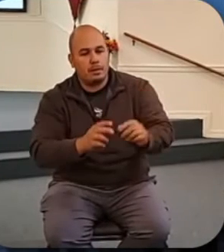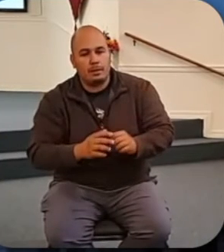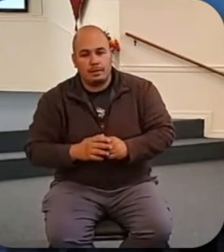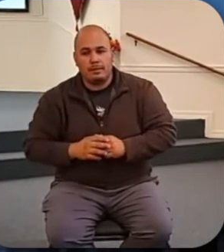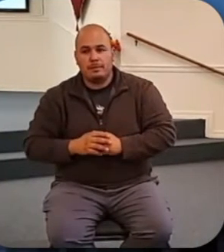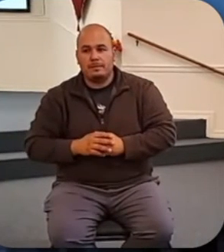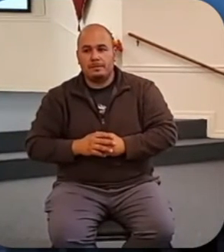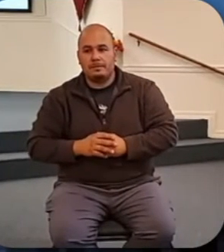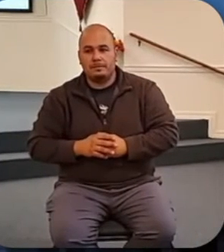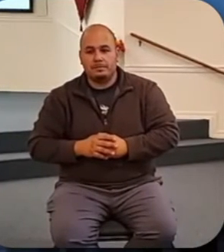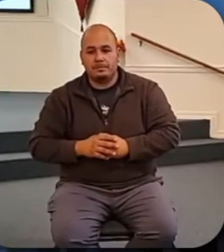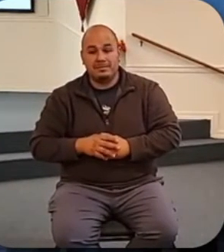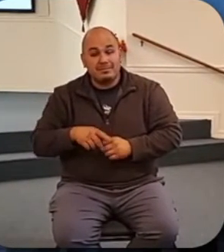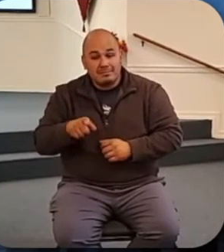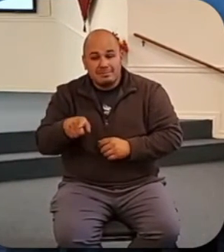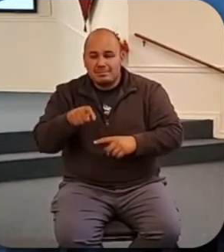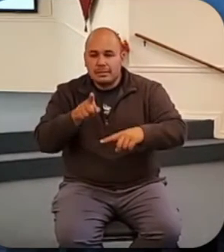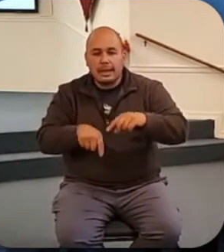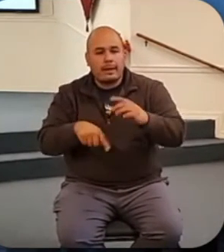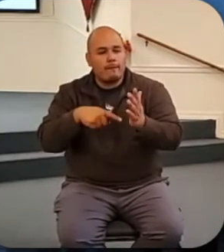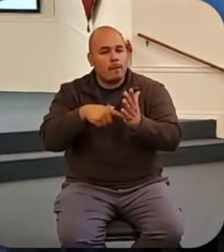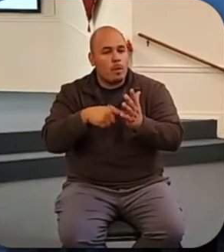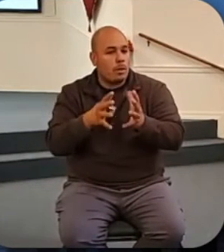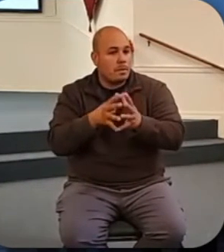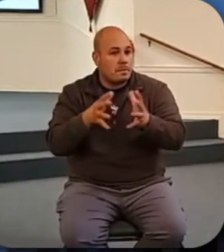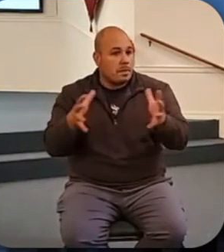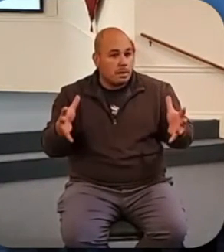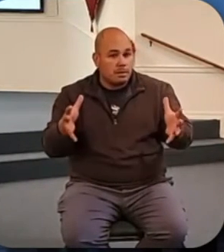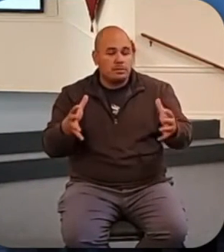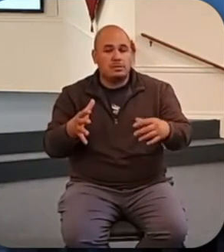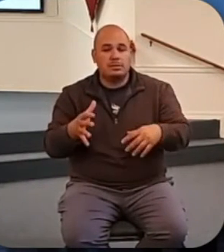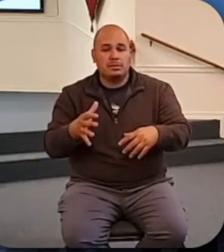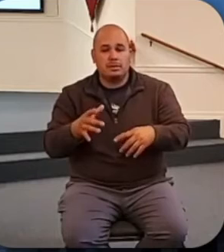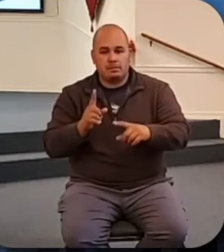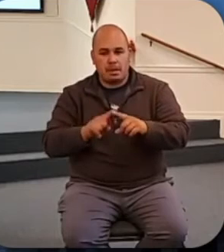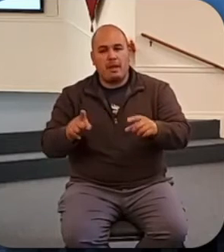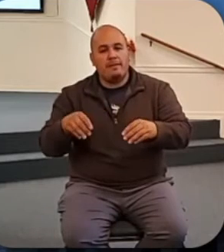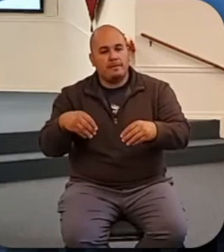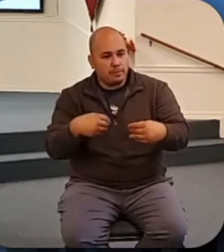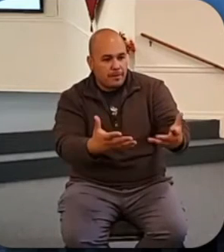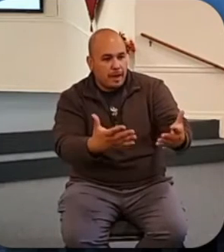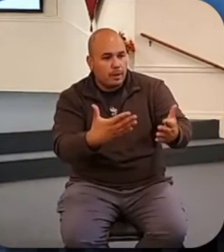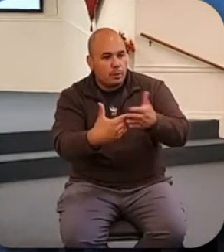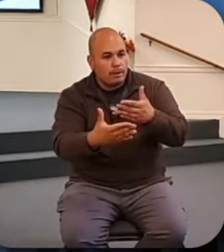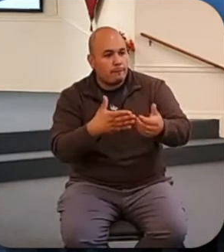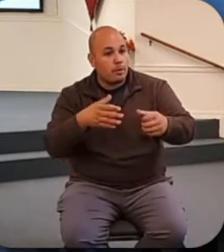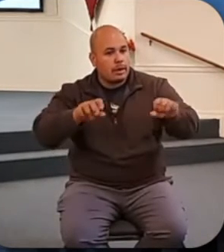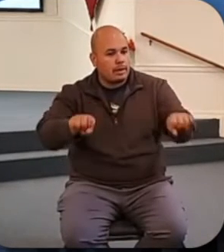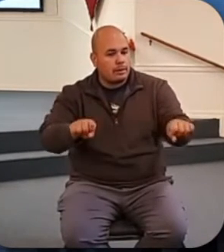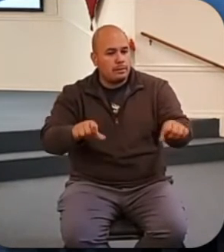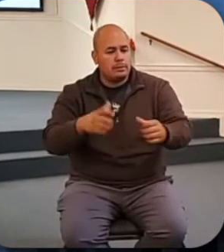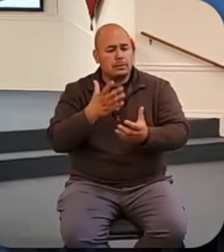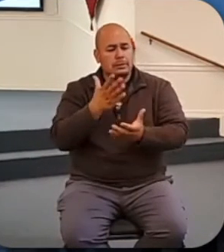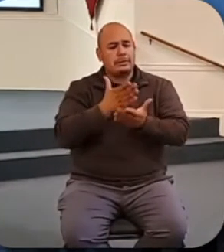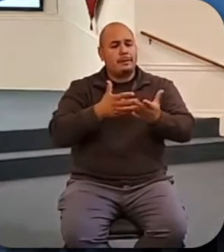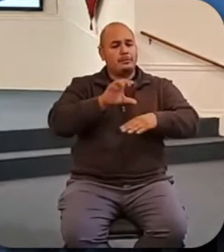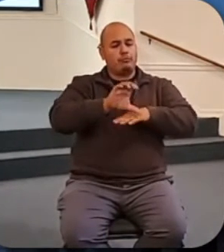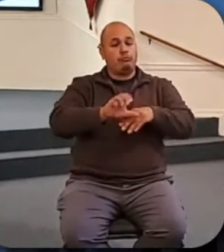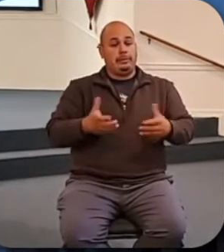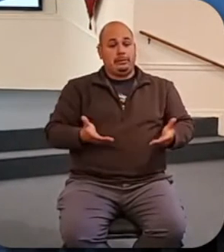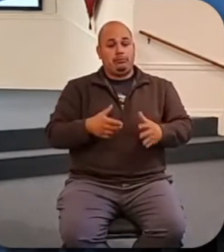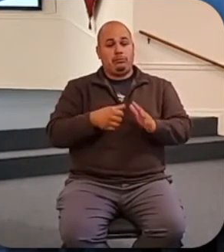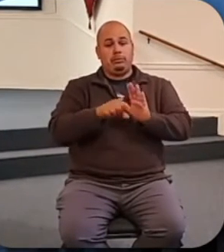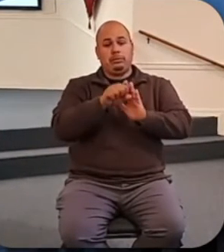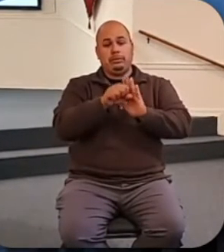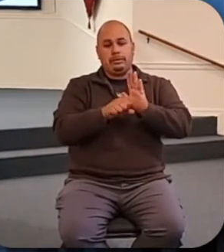They can't afford much, but they're giving what they can. And some churches here in the States are helping them